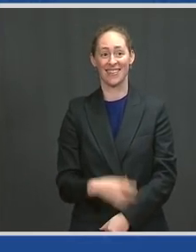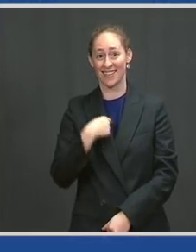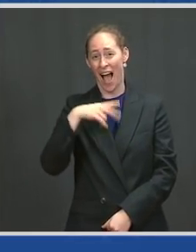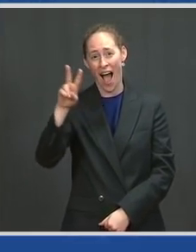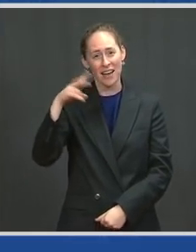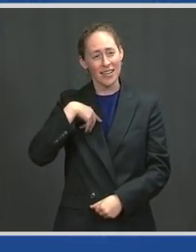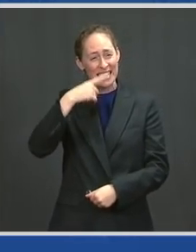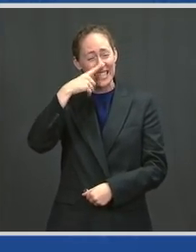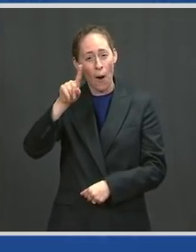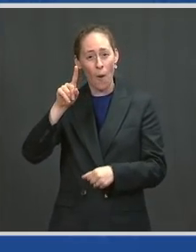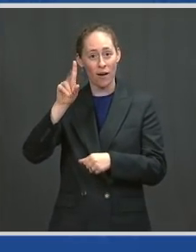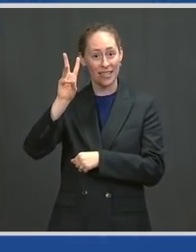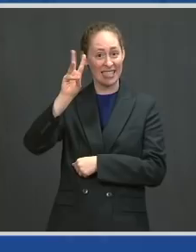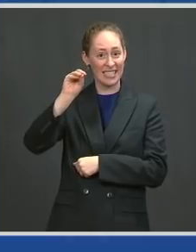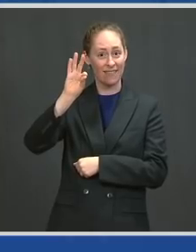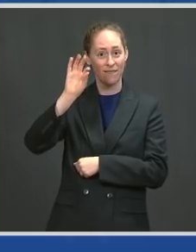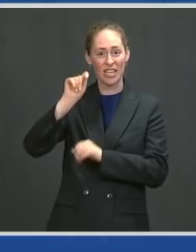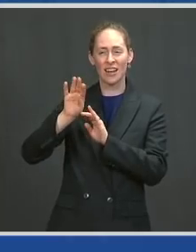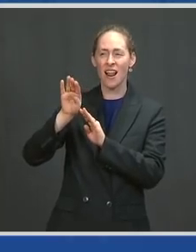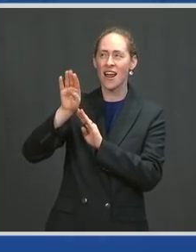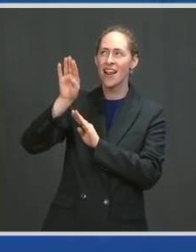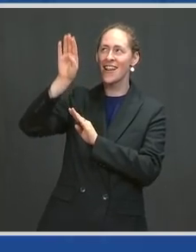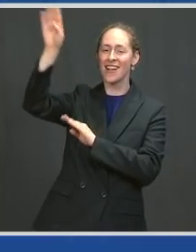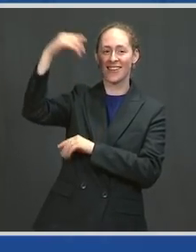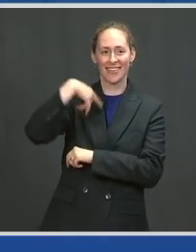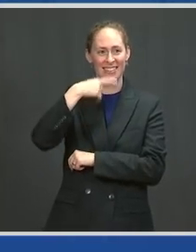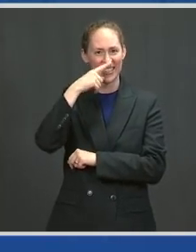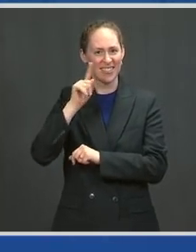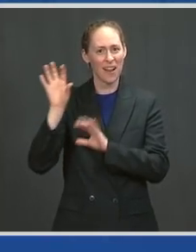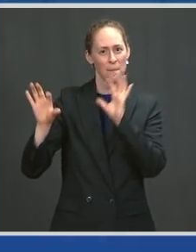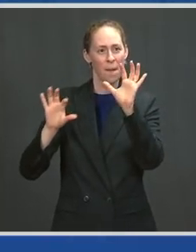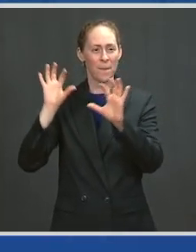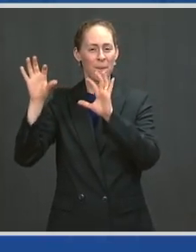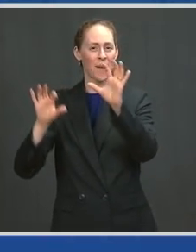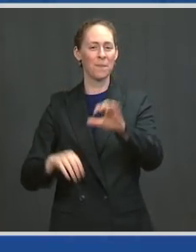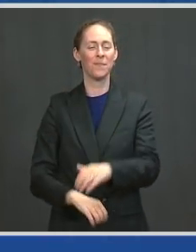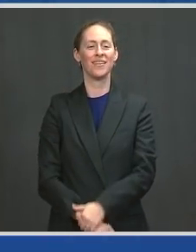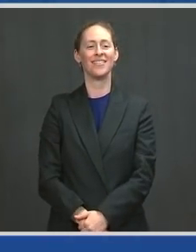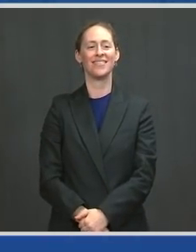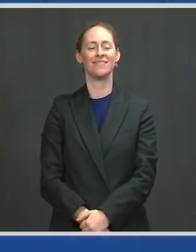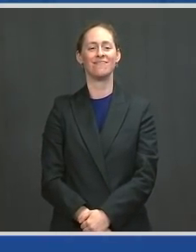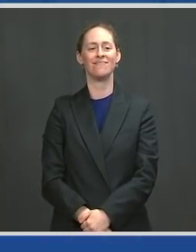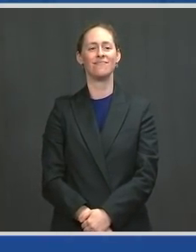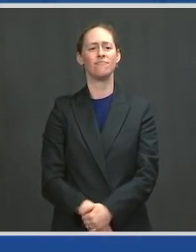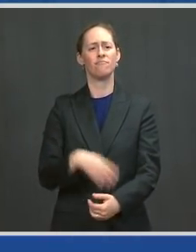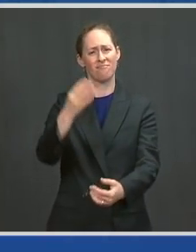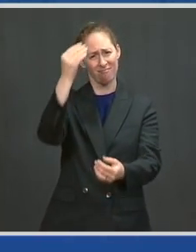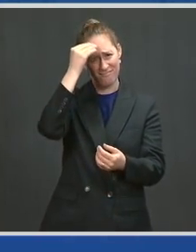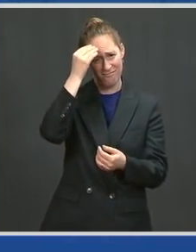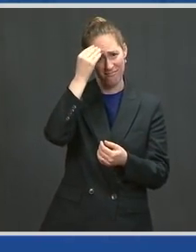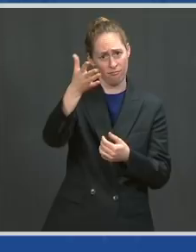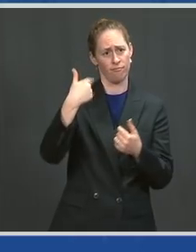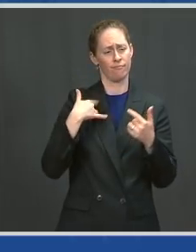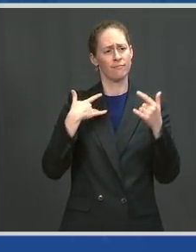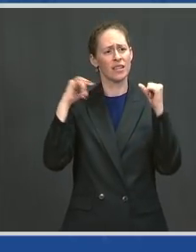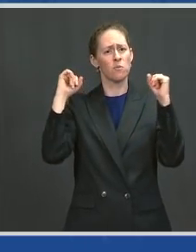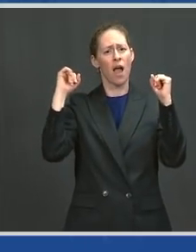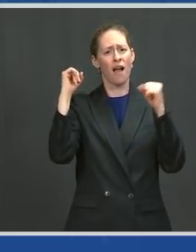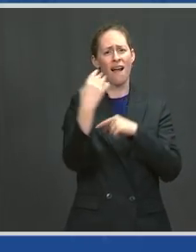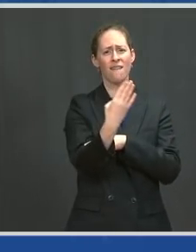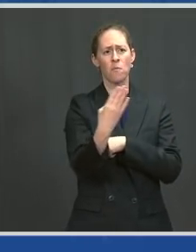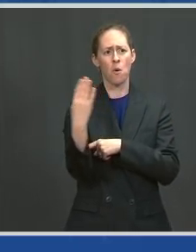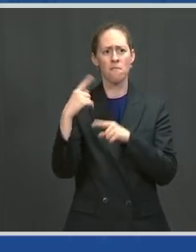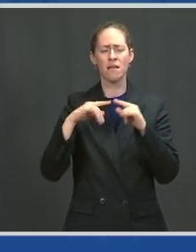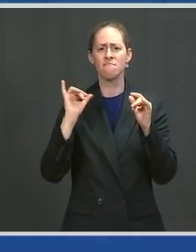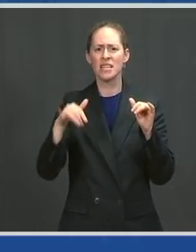I tell you what, I work out every morning, but I said, I have trouble holding those grips then. And the young man said to me, he said, the way to work